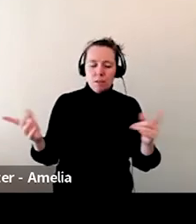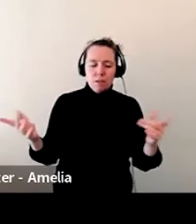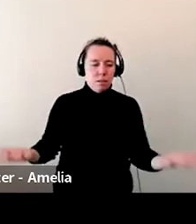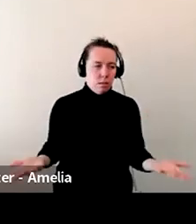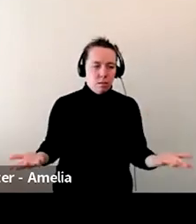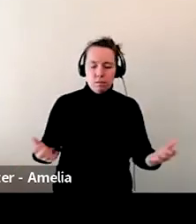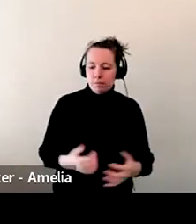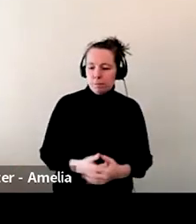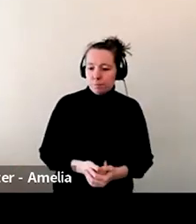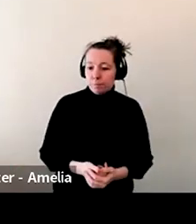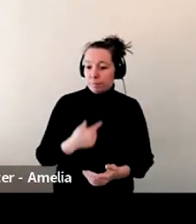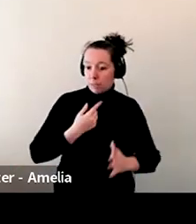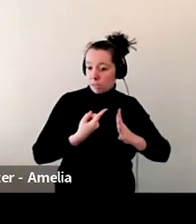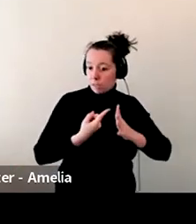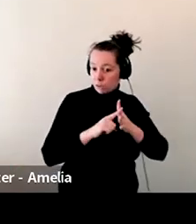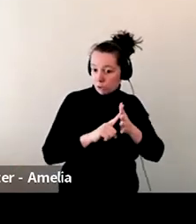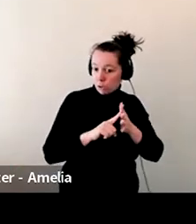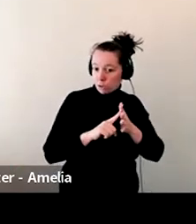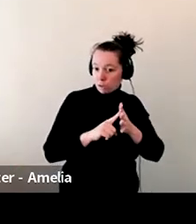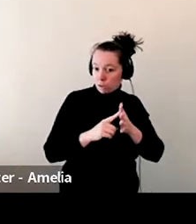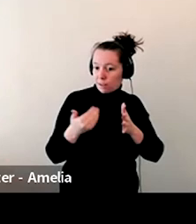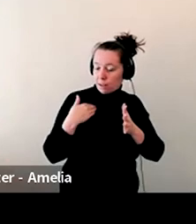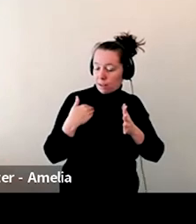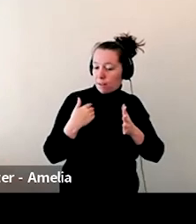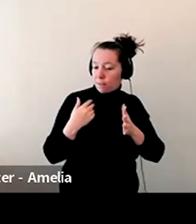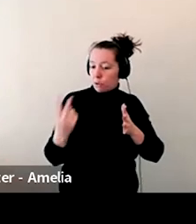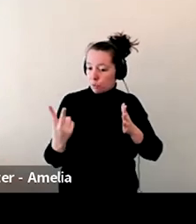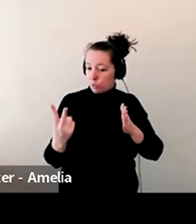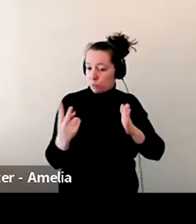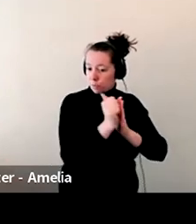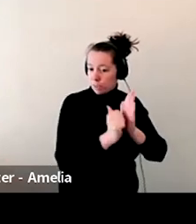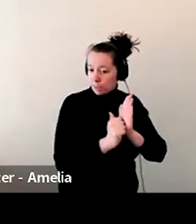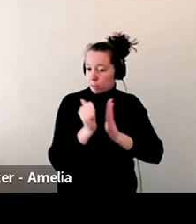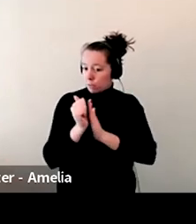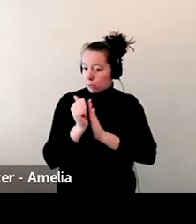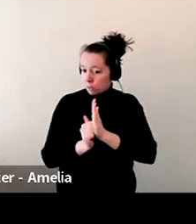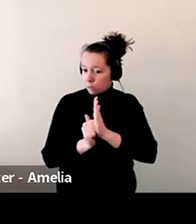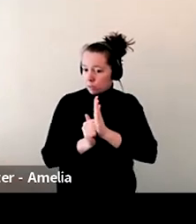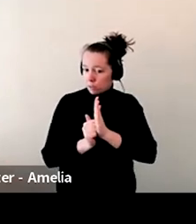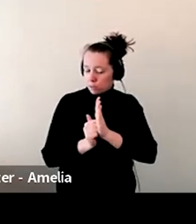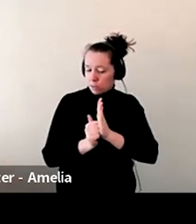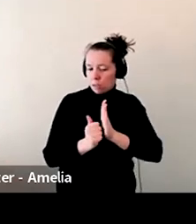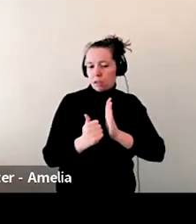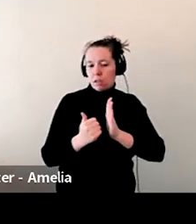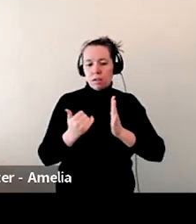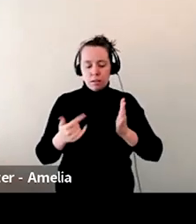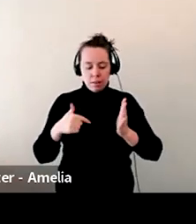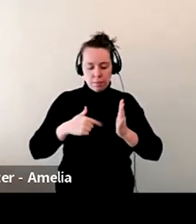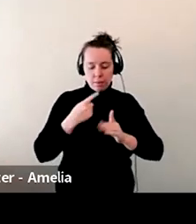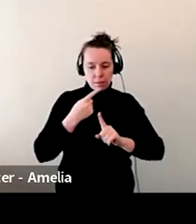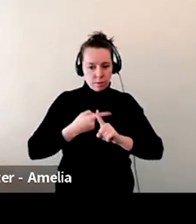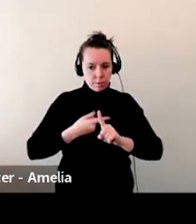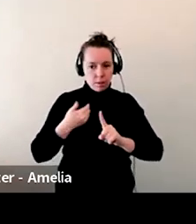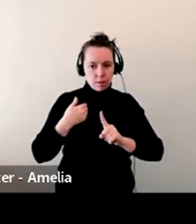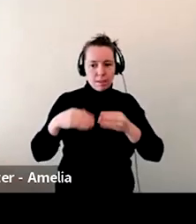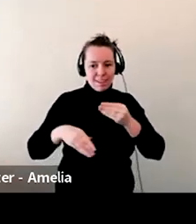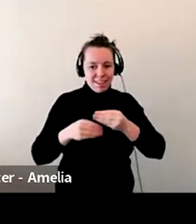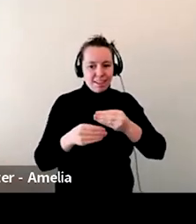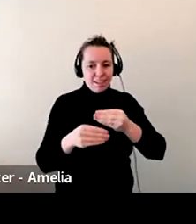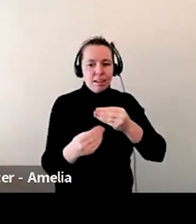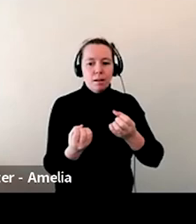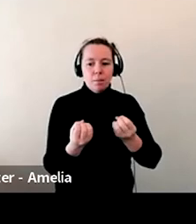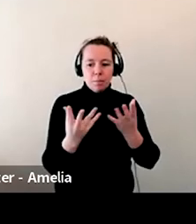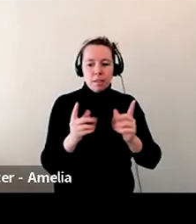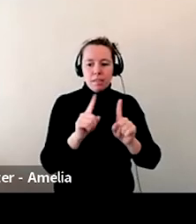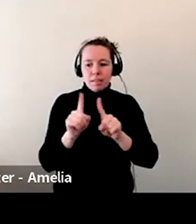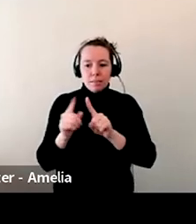with two, um, two accounts and now I'm adding a whole bunch more now that I have some breathing time this month to add the rest of them in. And they all got